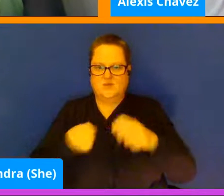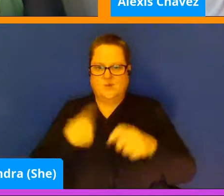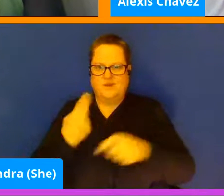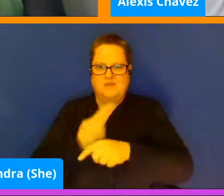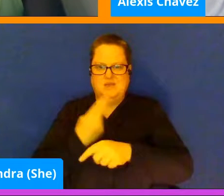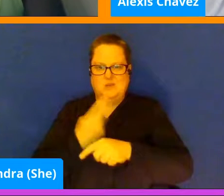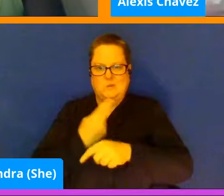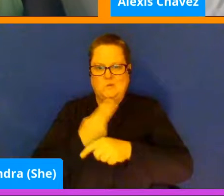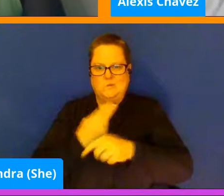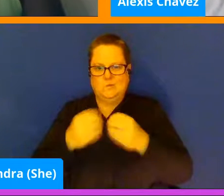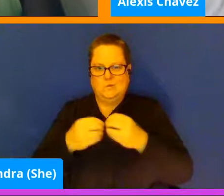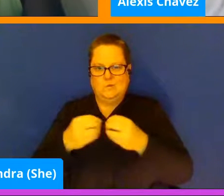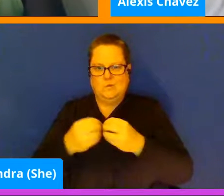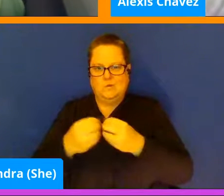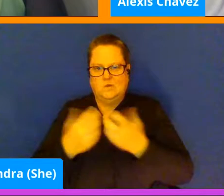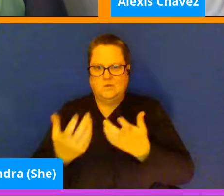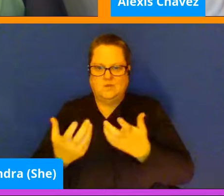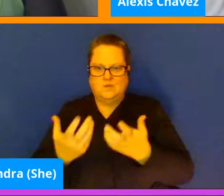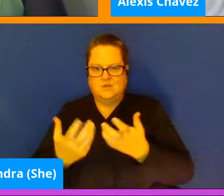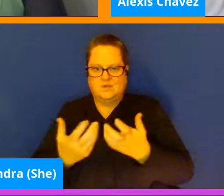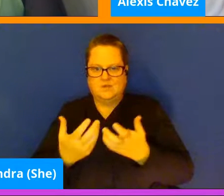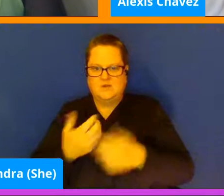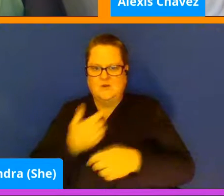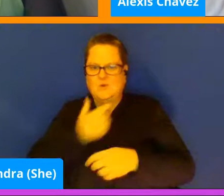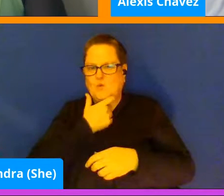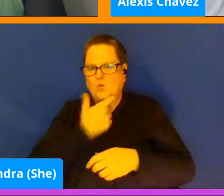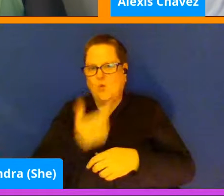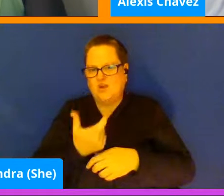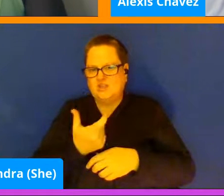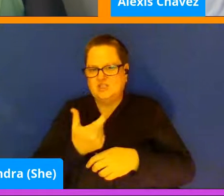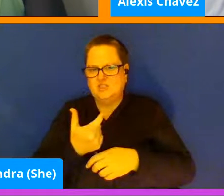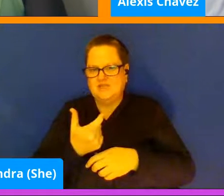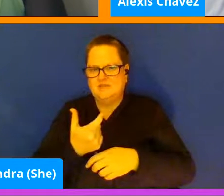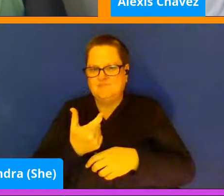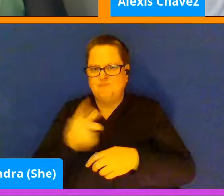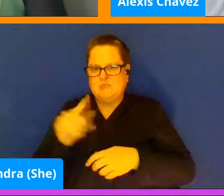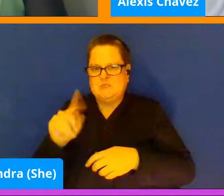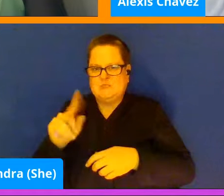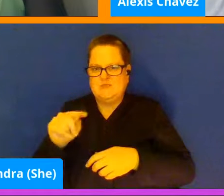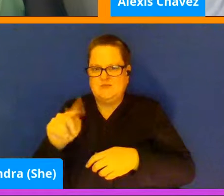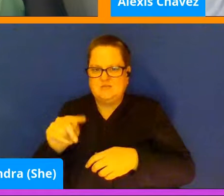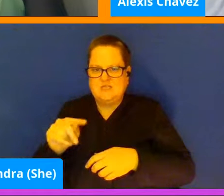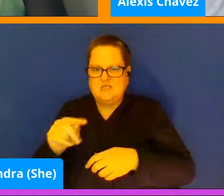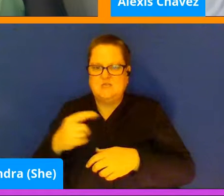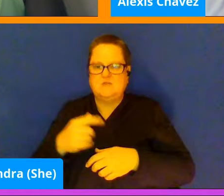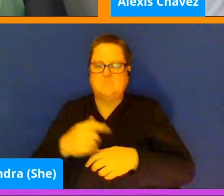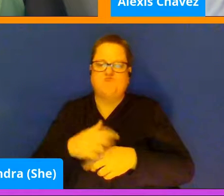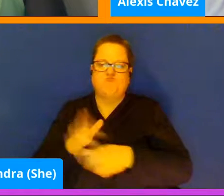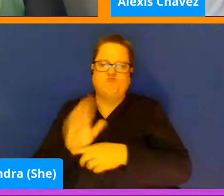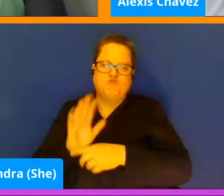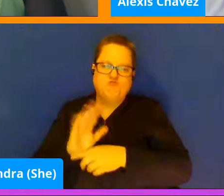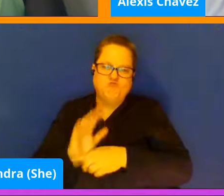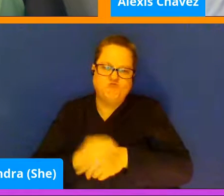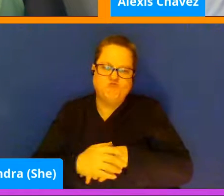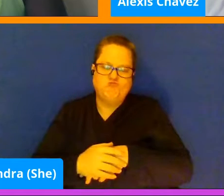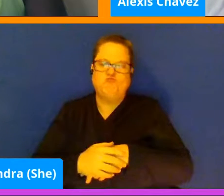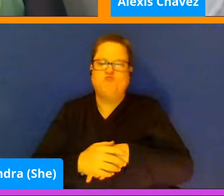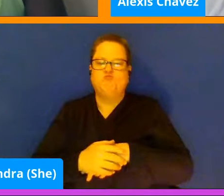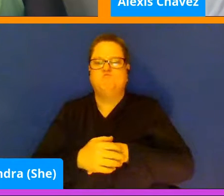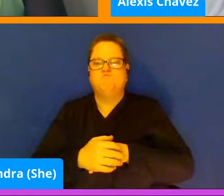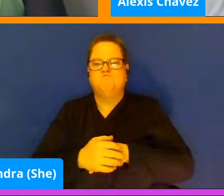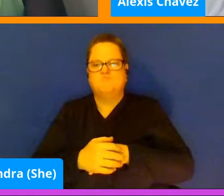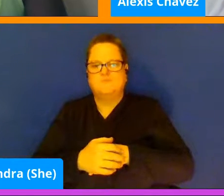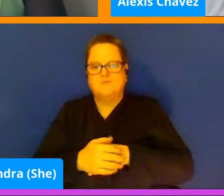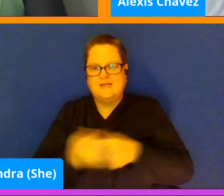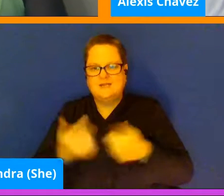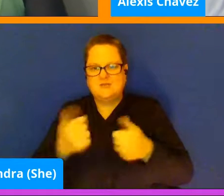watching some different TV or shows and trying to get